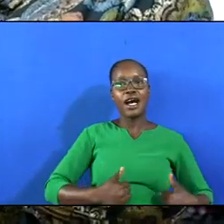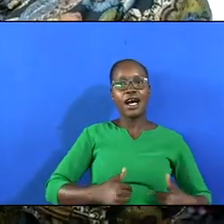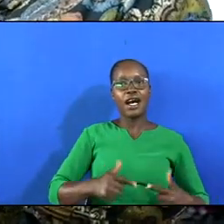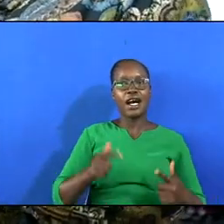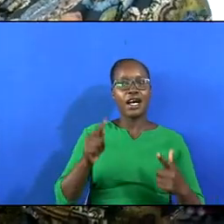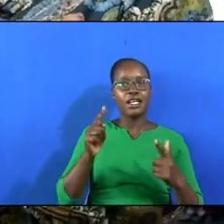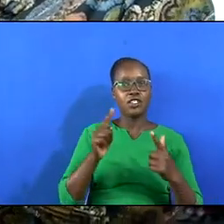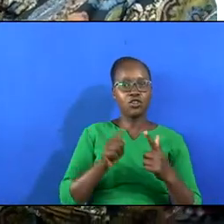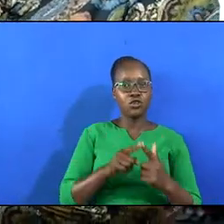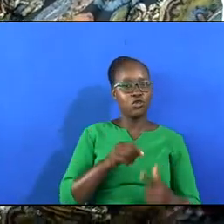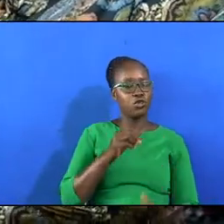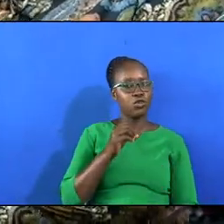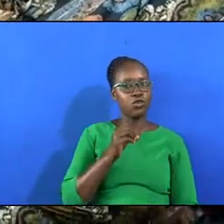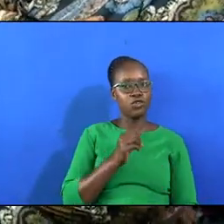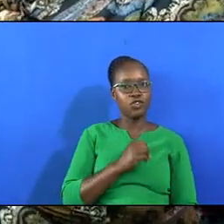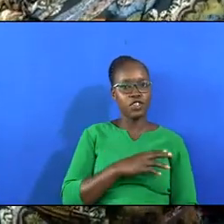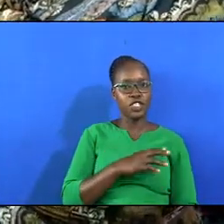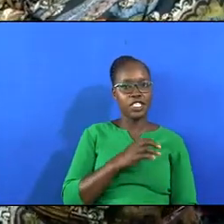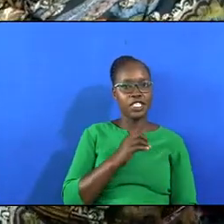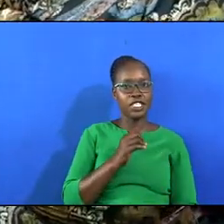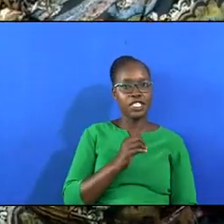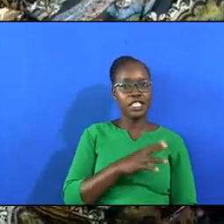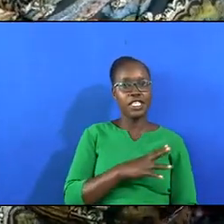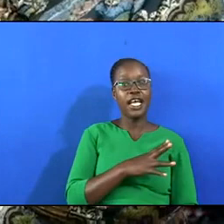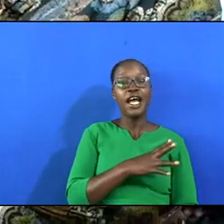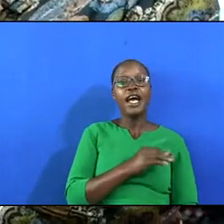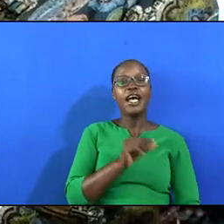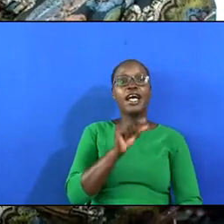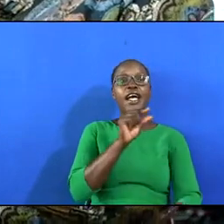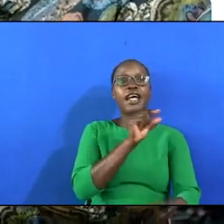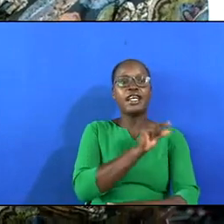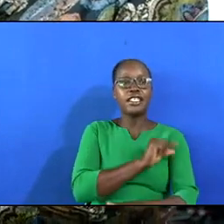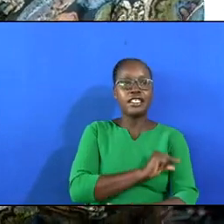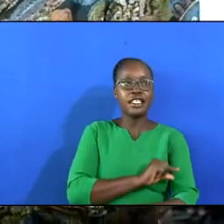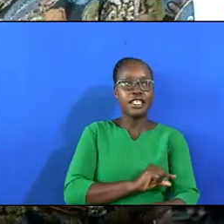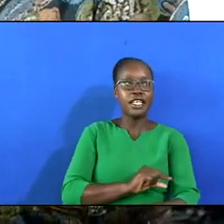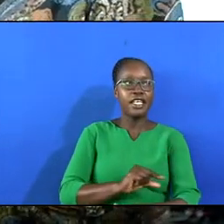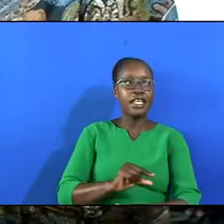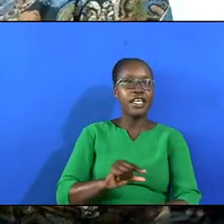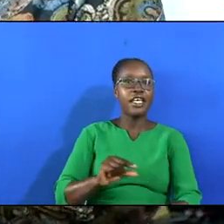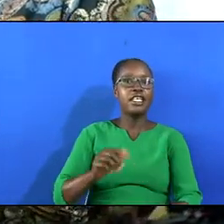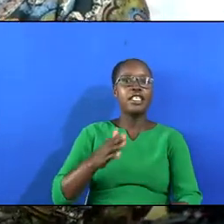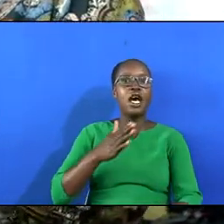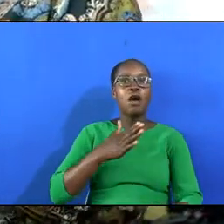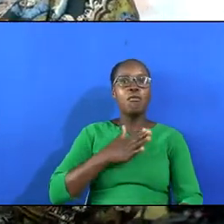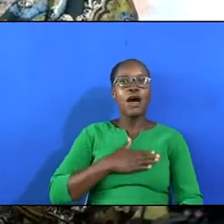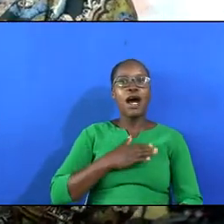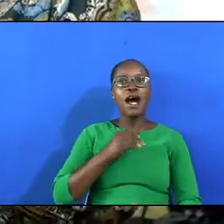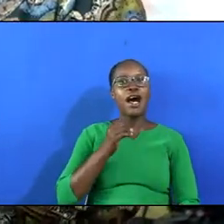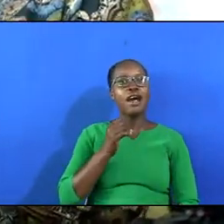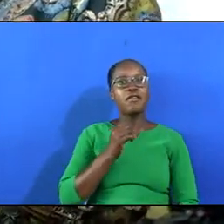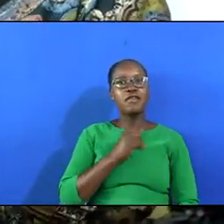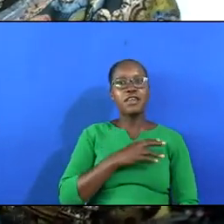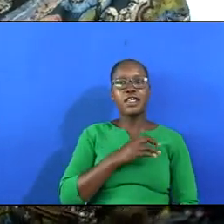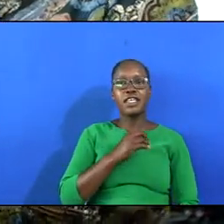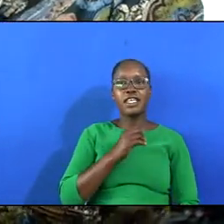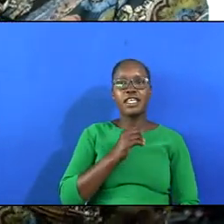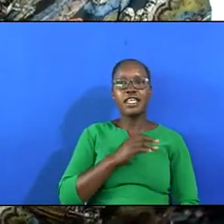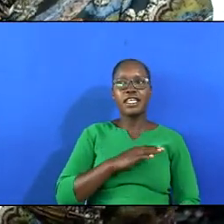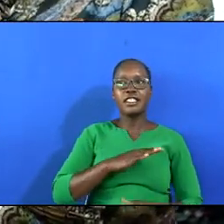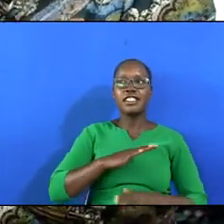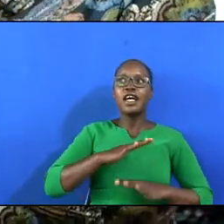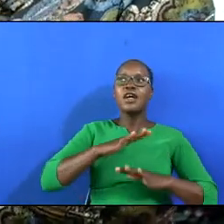heart to fear And grace my